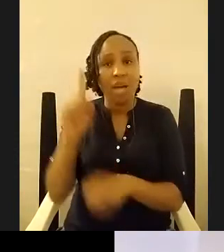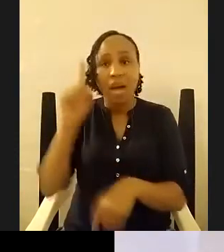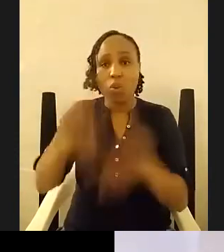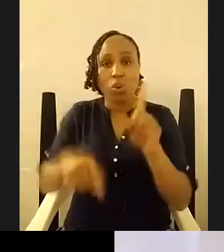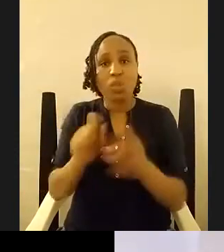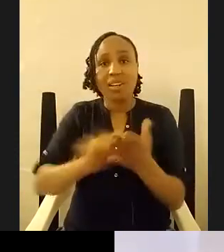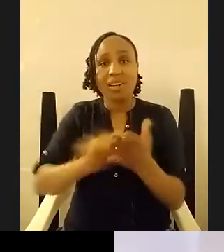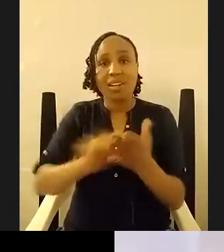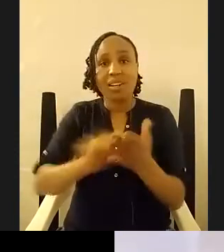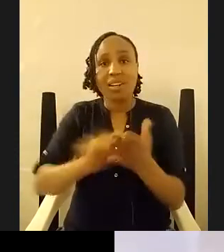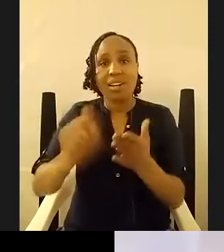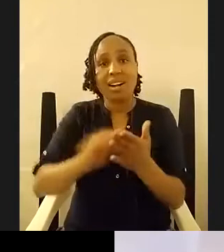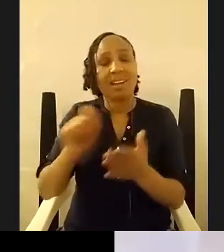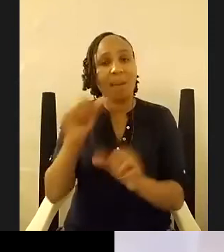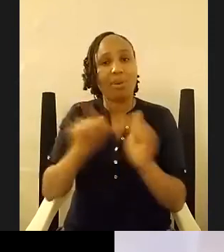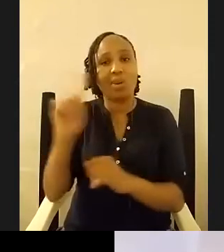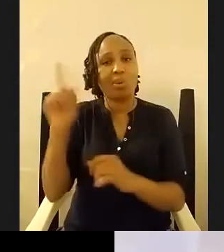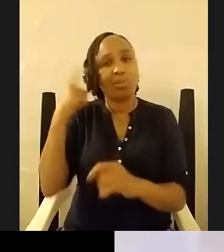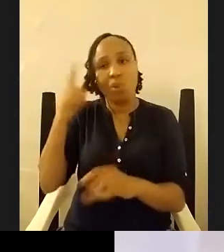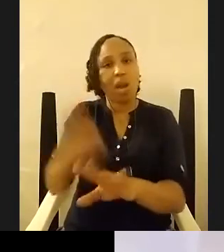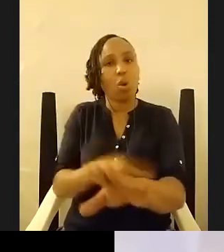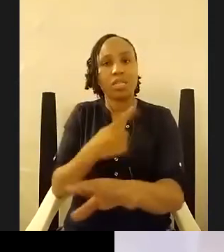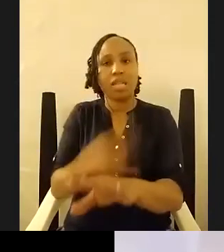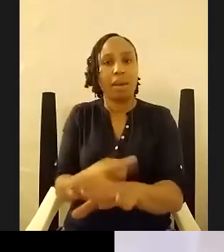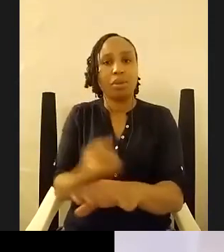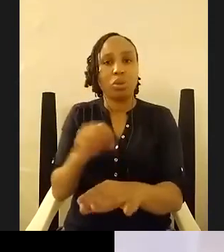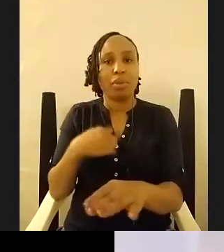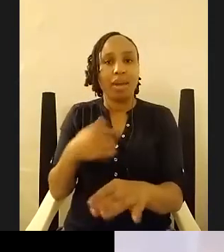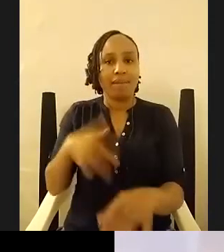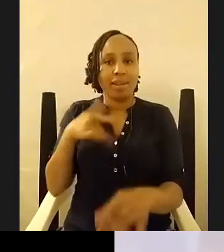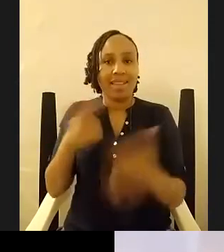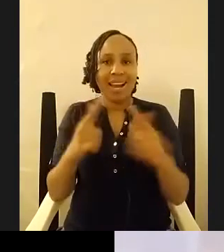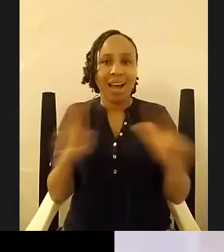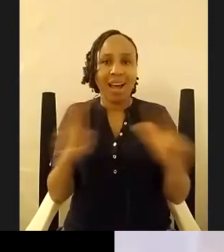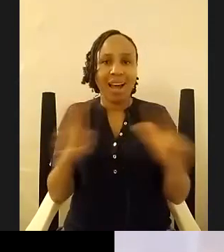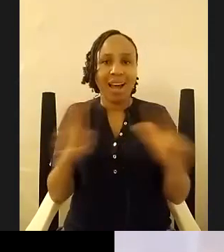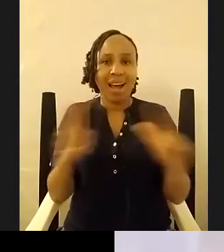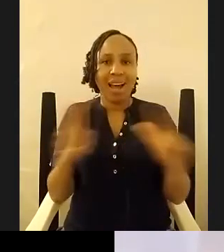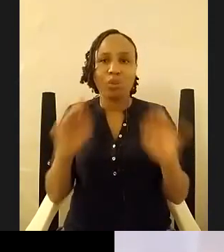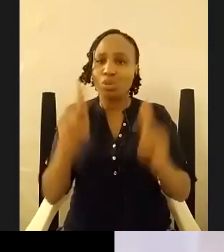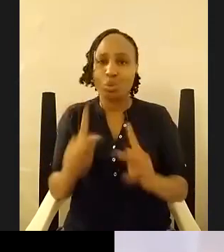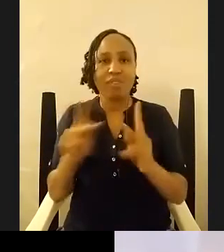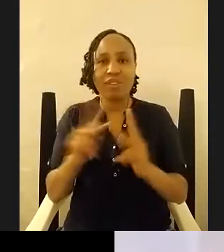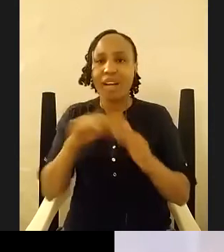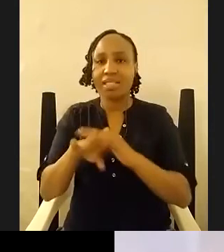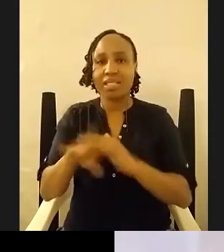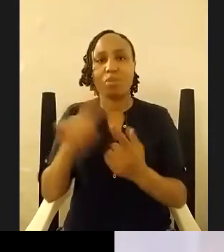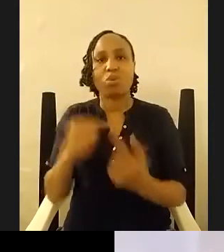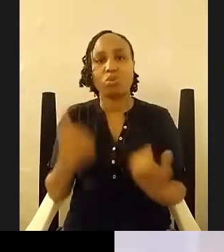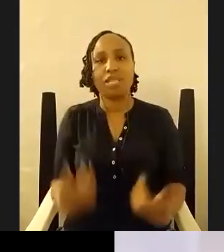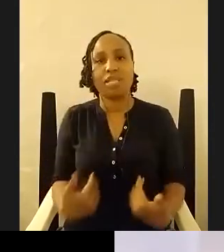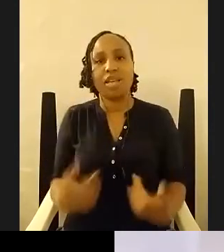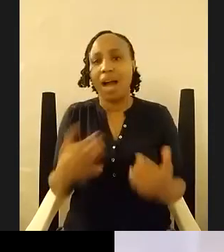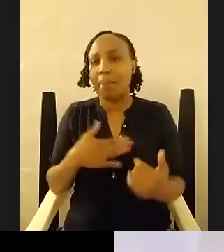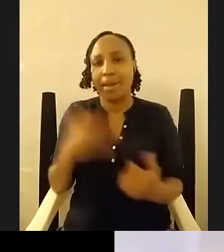so i feel like the language of kisumu is still very accessible to me yeah imagination so the language